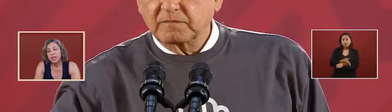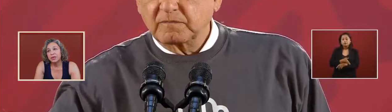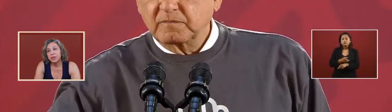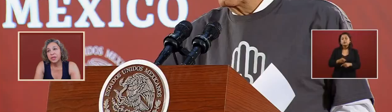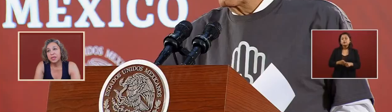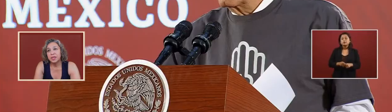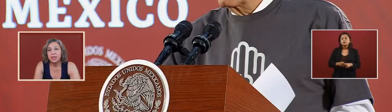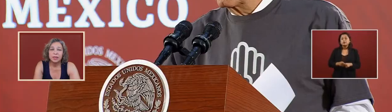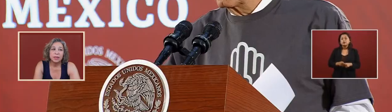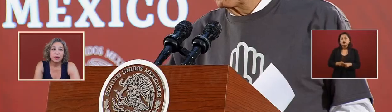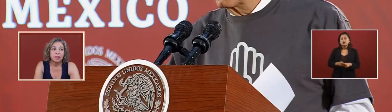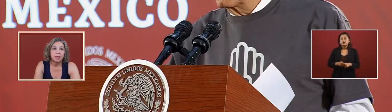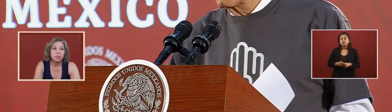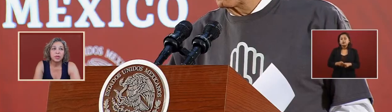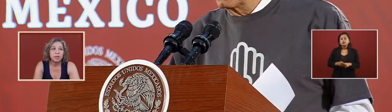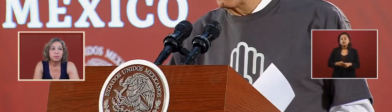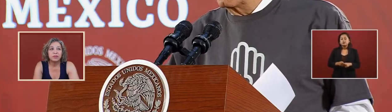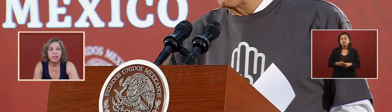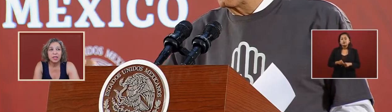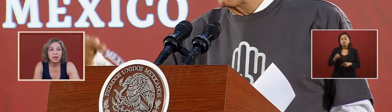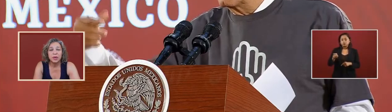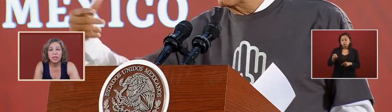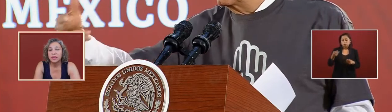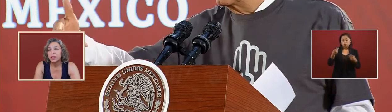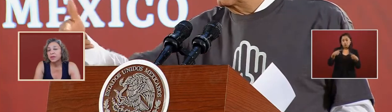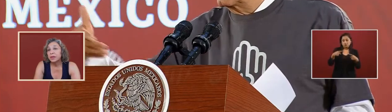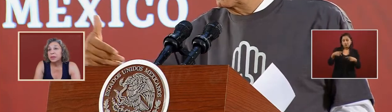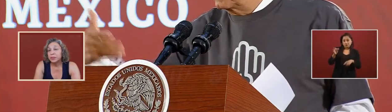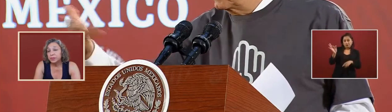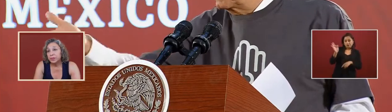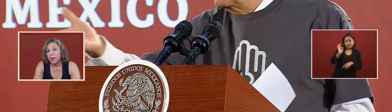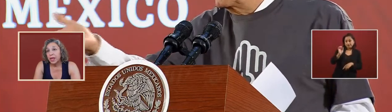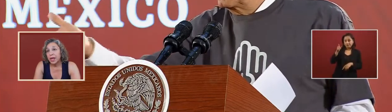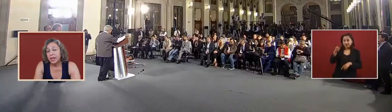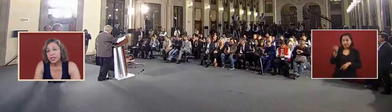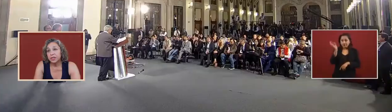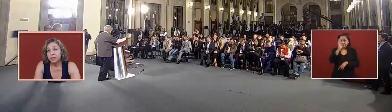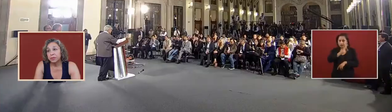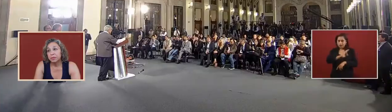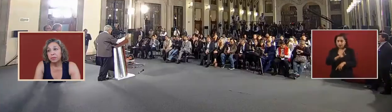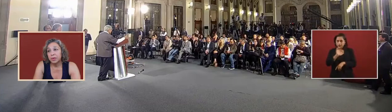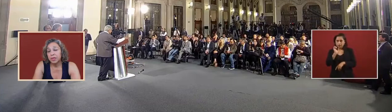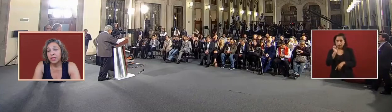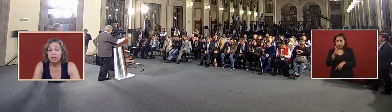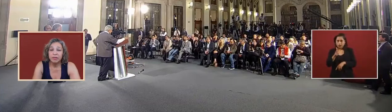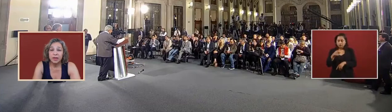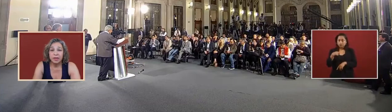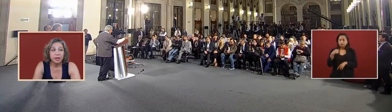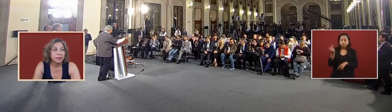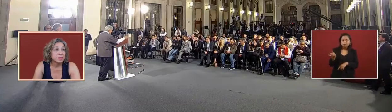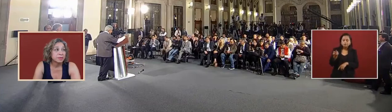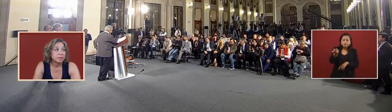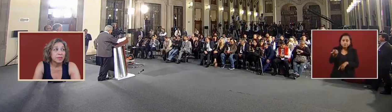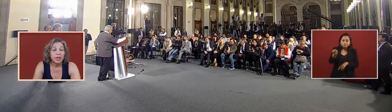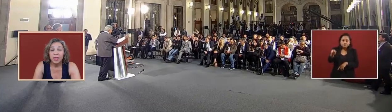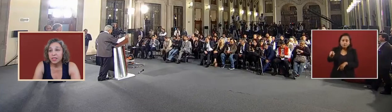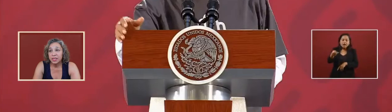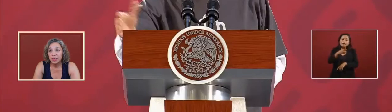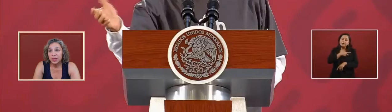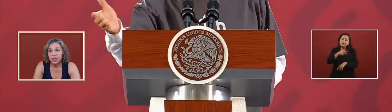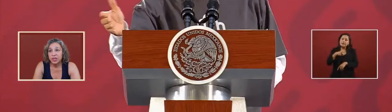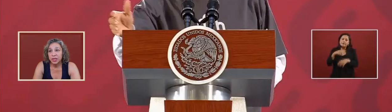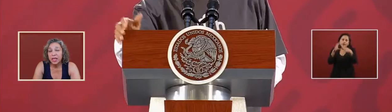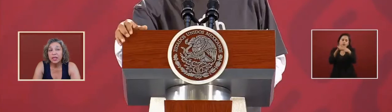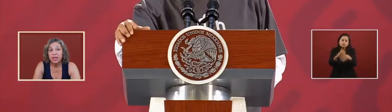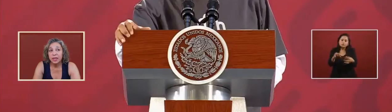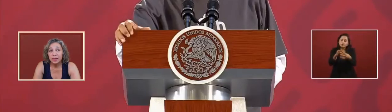delinquent or presumptive delinquent has to clarify things his